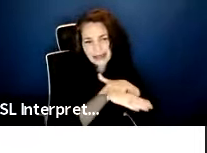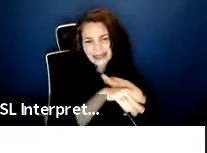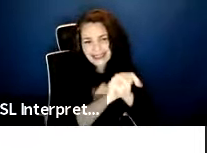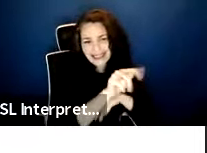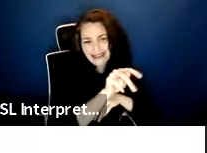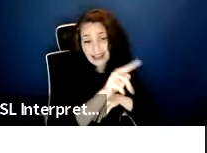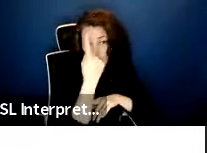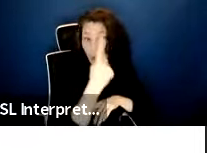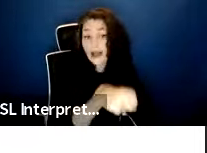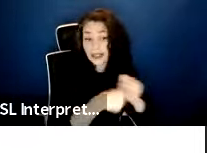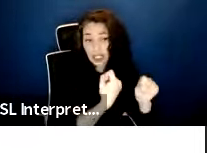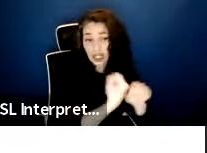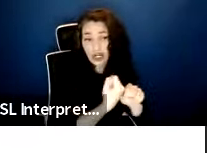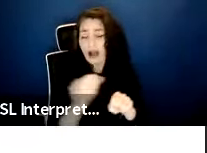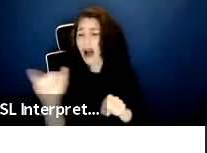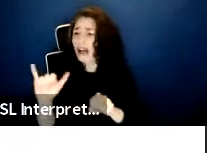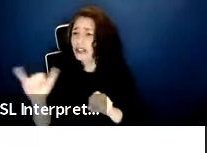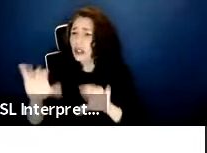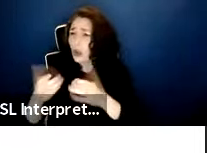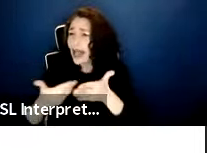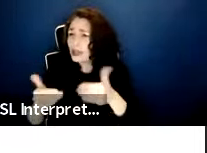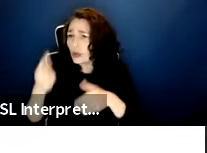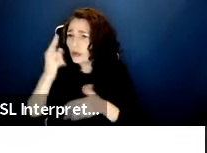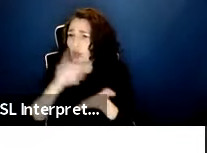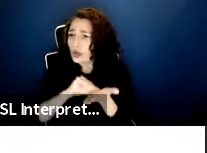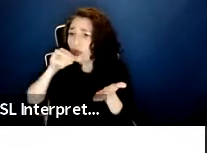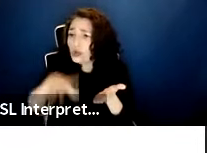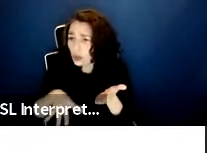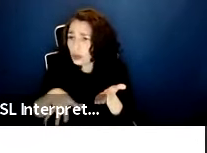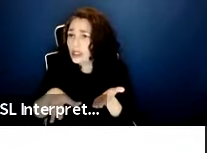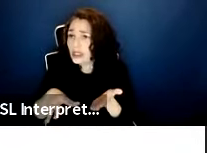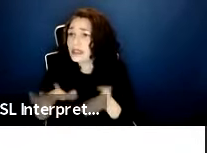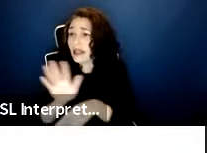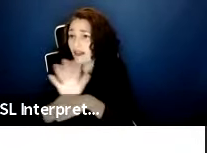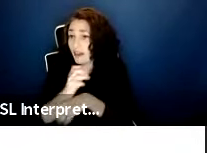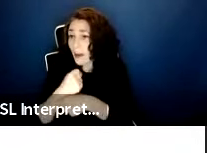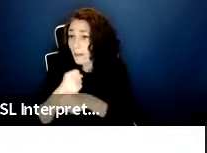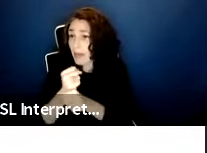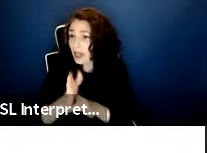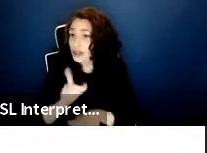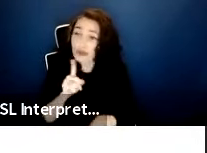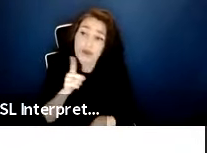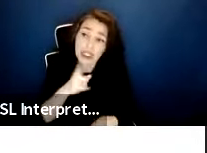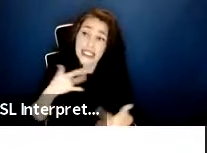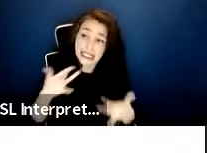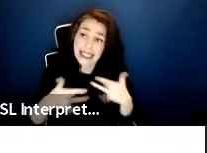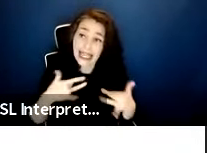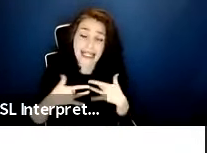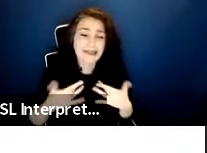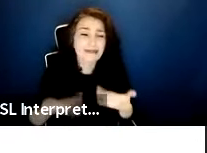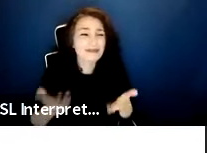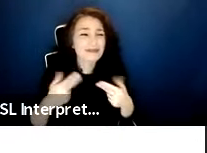is an option that is available to student filmmakers, which we're very excited about as well. Next slide, please.